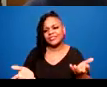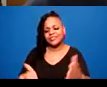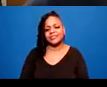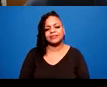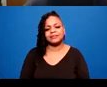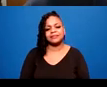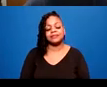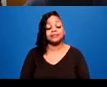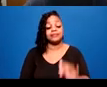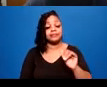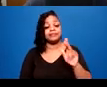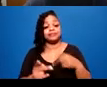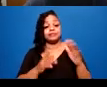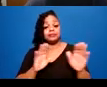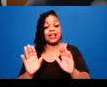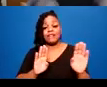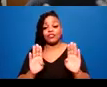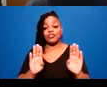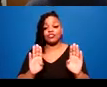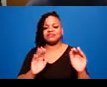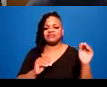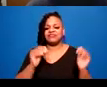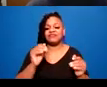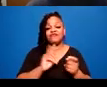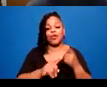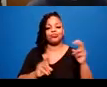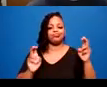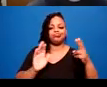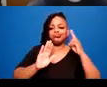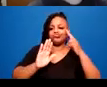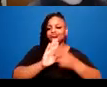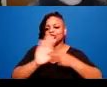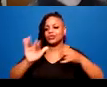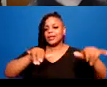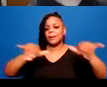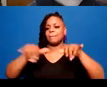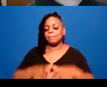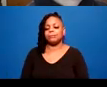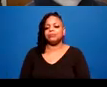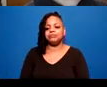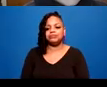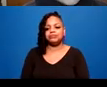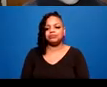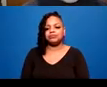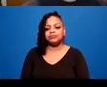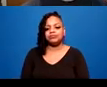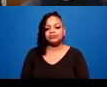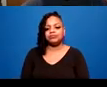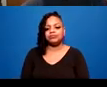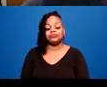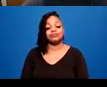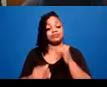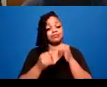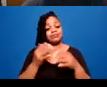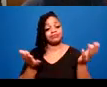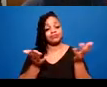And then lastly, when building care, a practice of care, be aware of burnout. So the